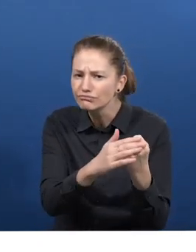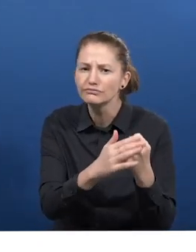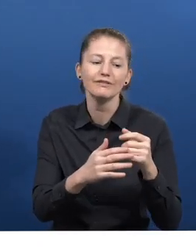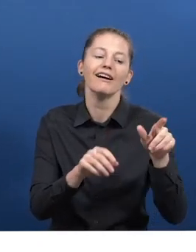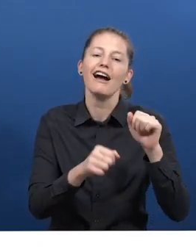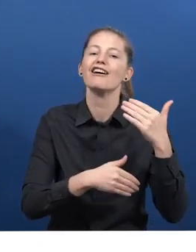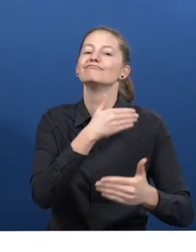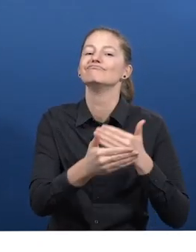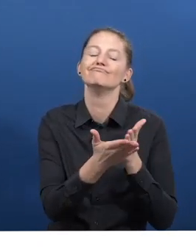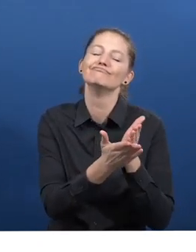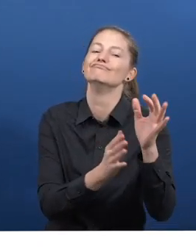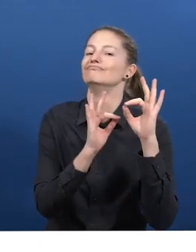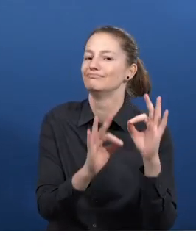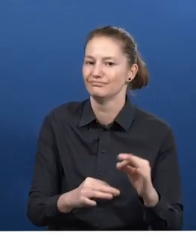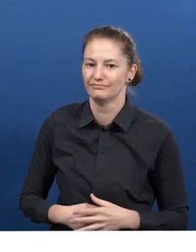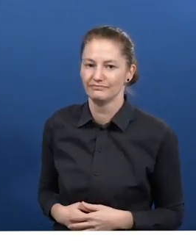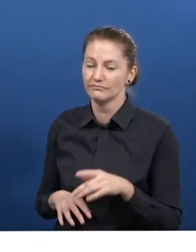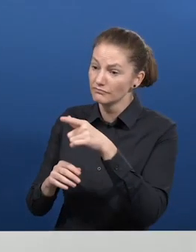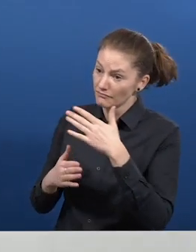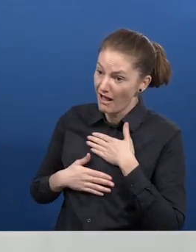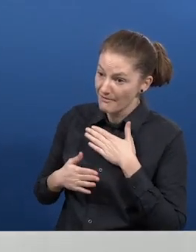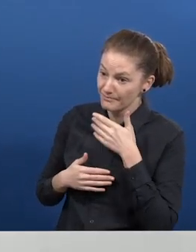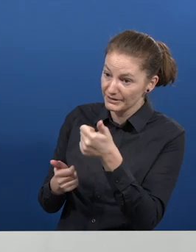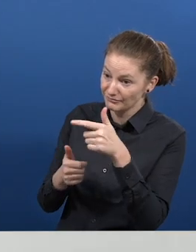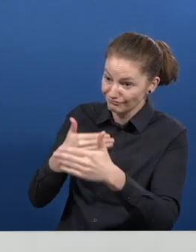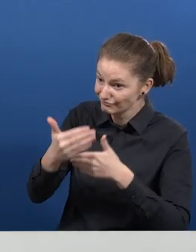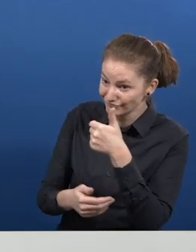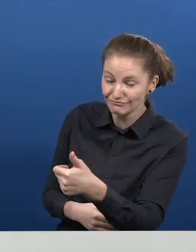the treatment which is the most sustainable for your disability.